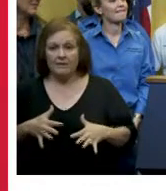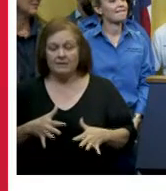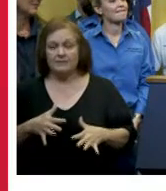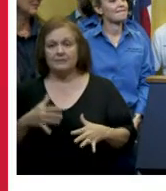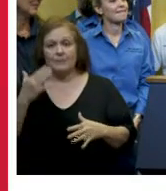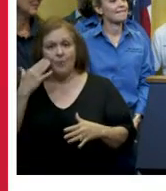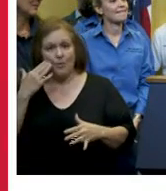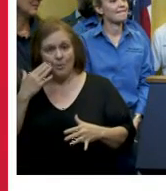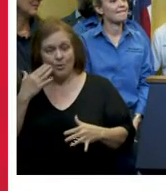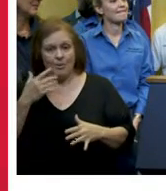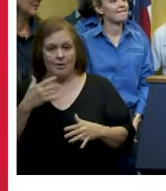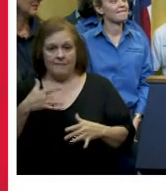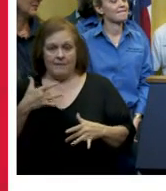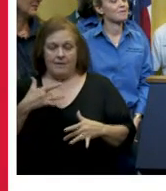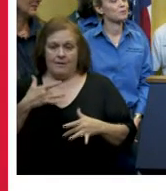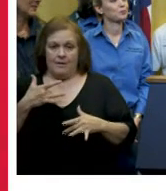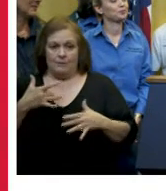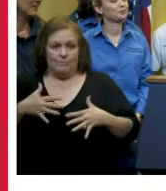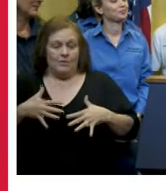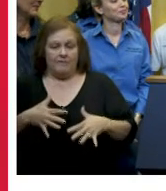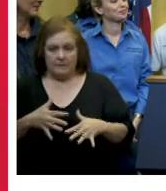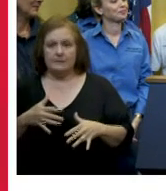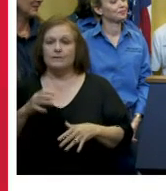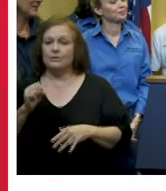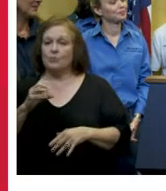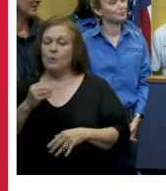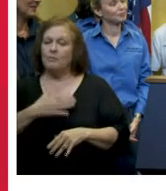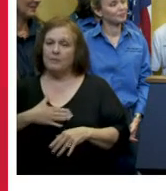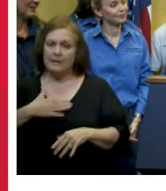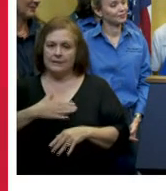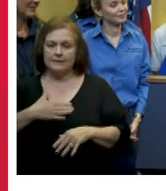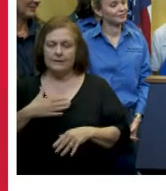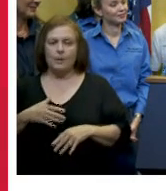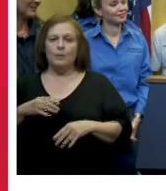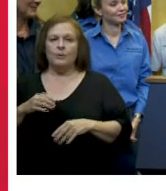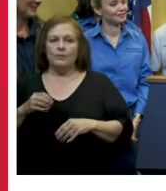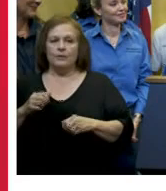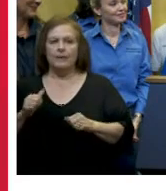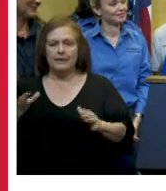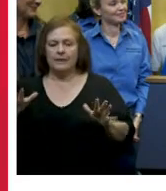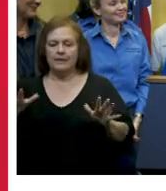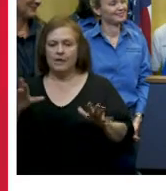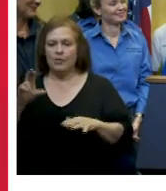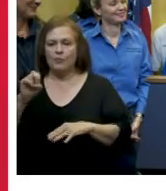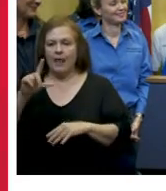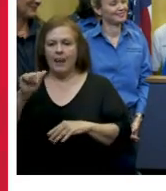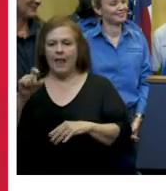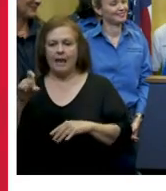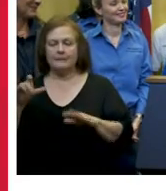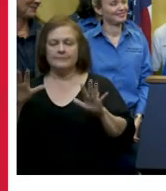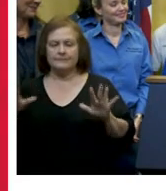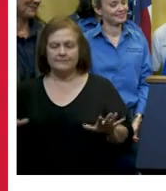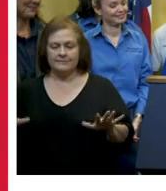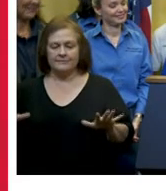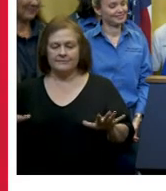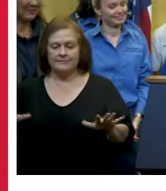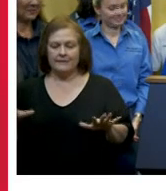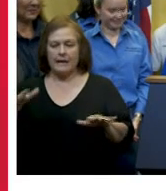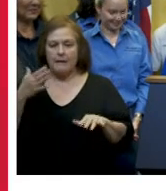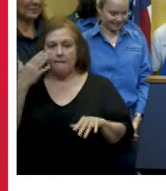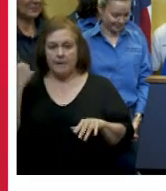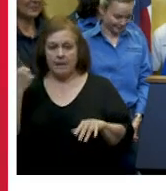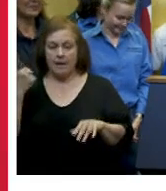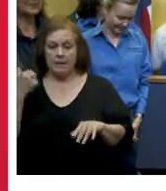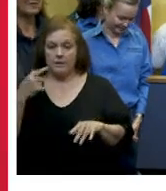added so i want to encourage all the citizens to do a usha relax you know because when you're